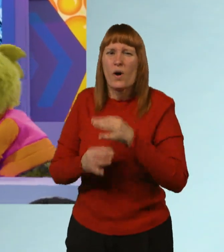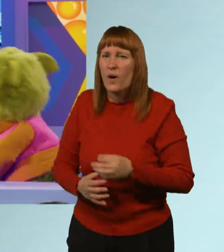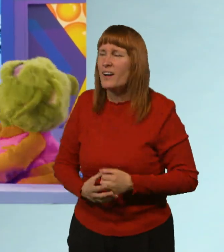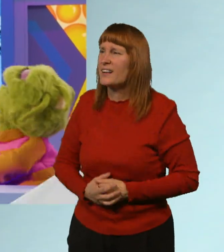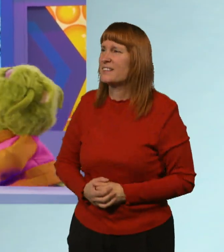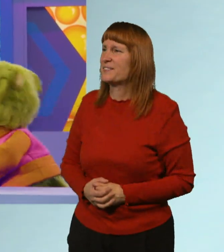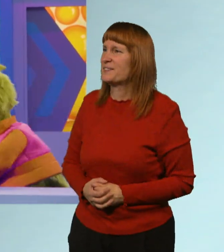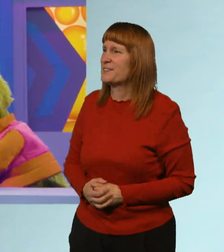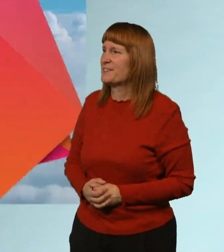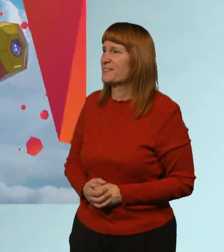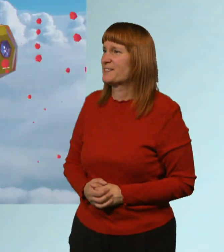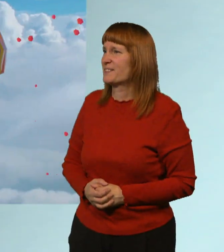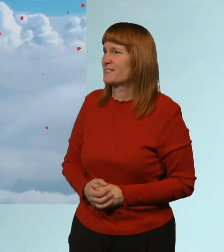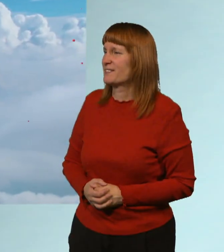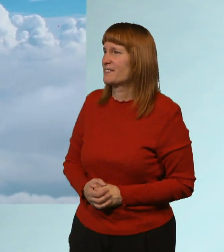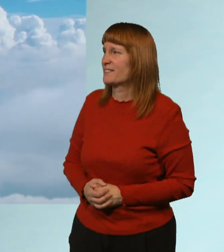Let's find out!